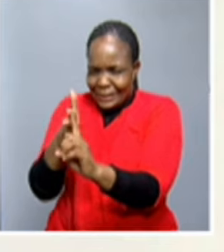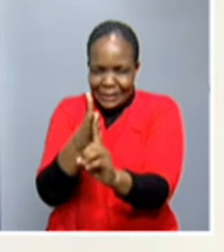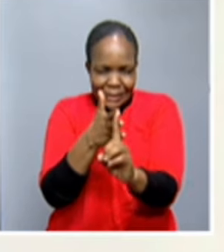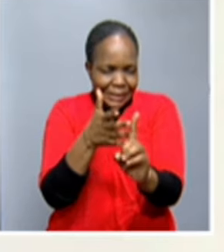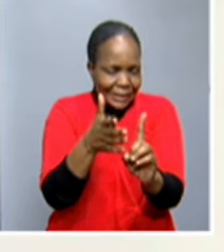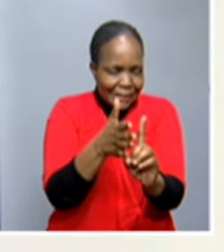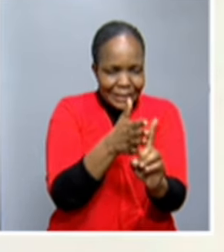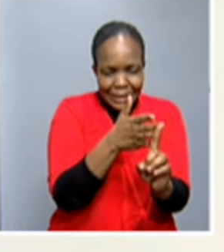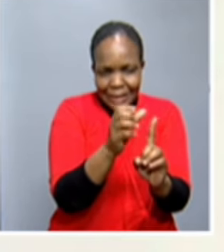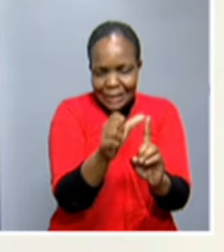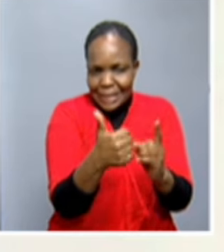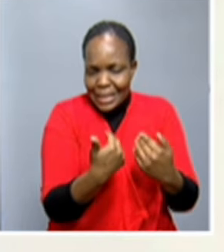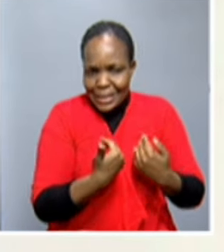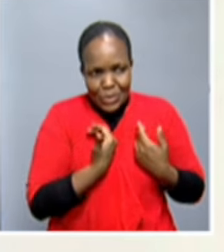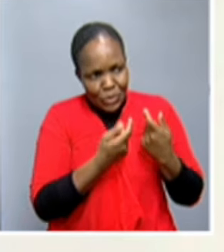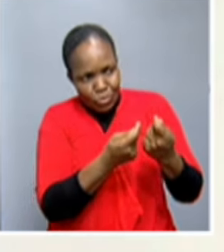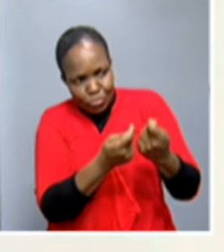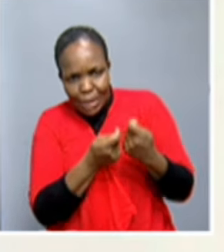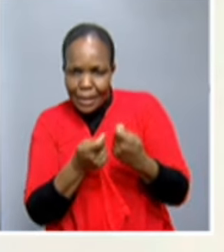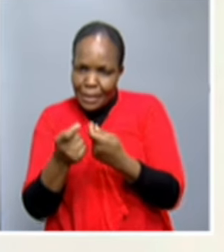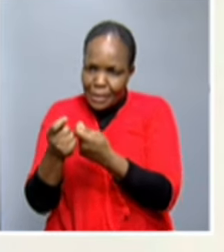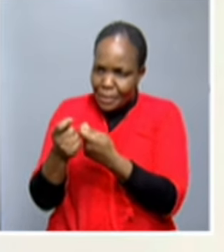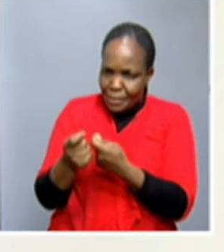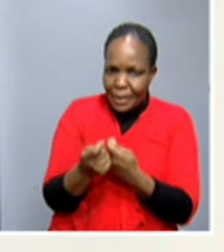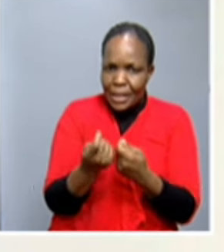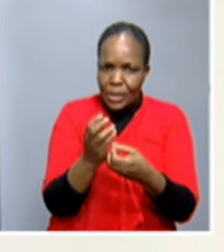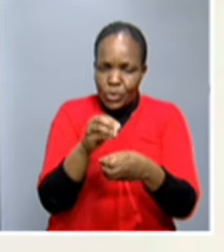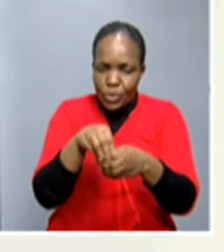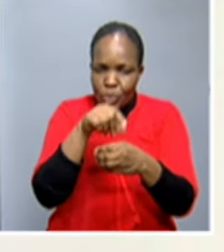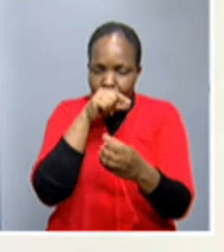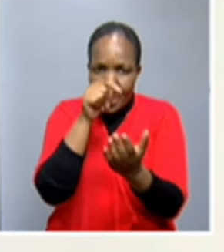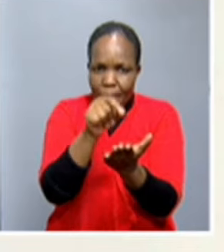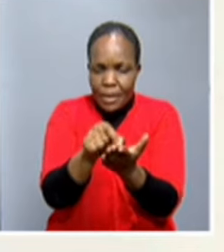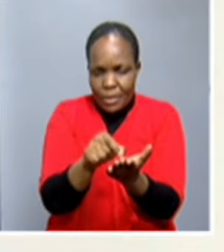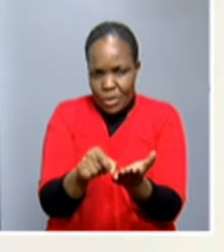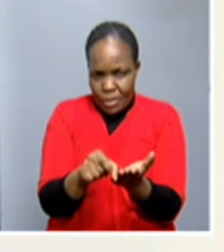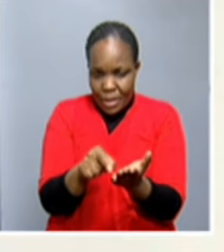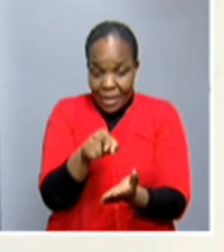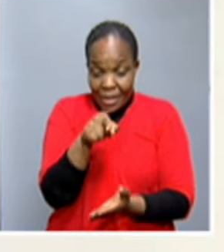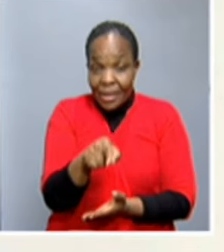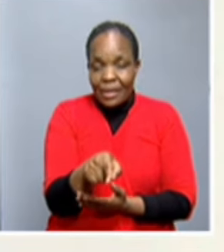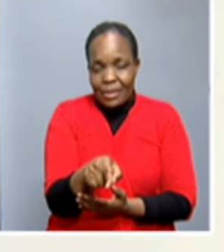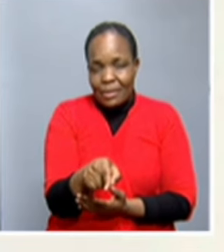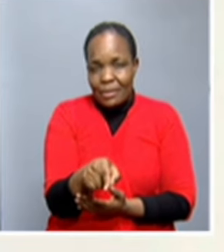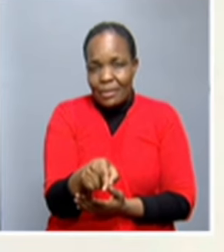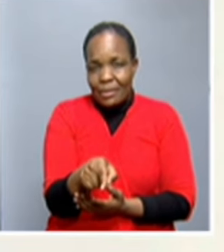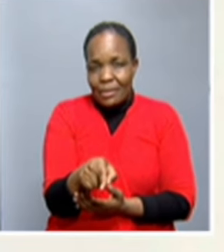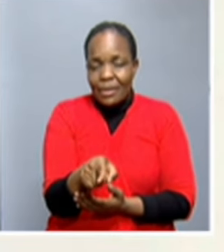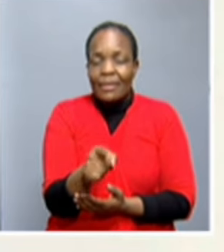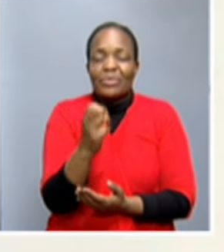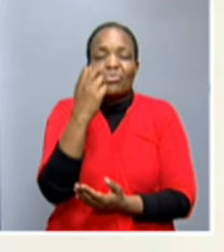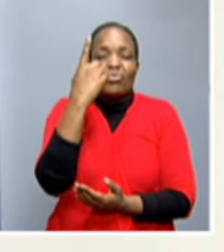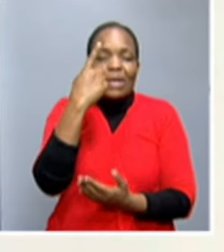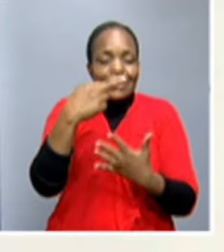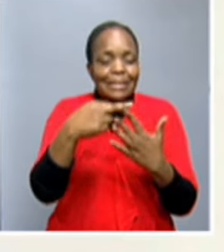their fellow youth to register in this process. And that was one of the most contributing